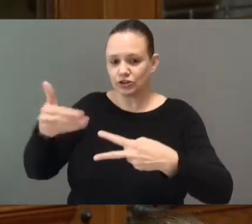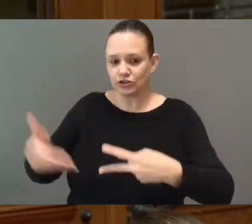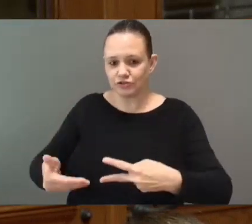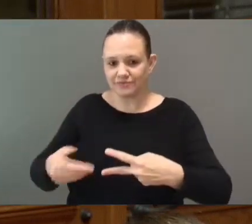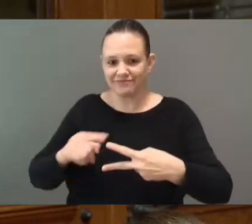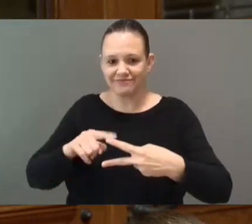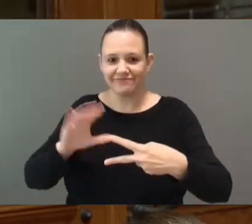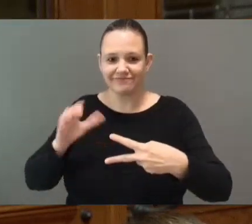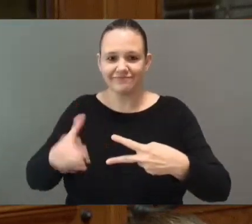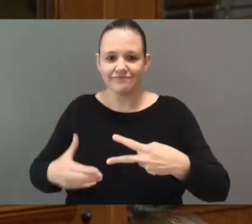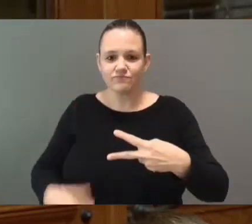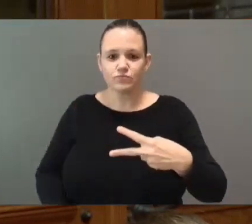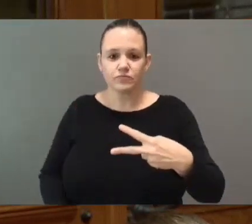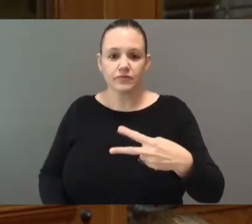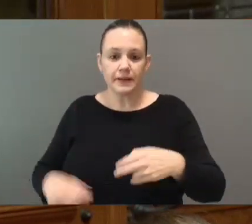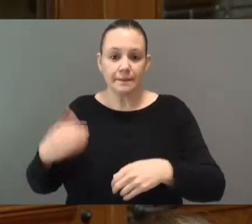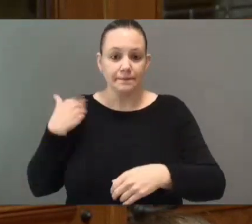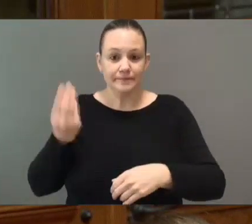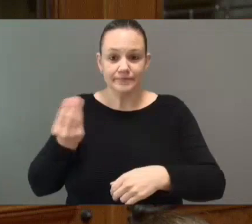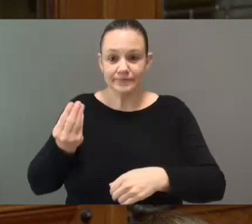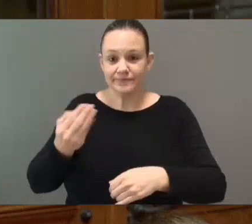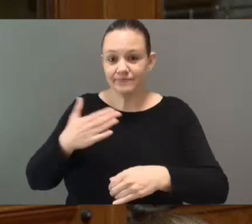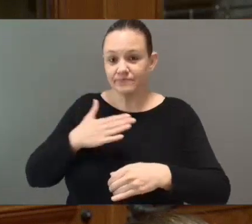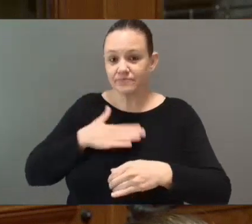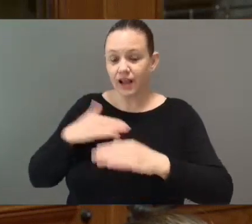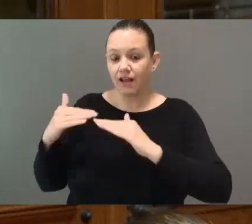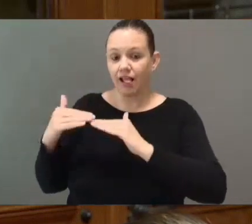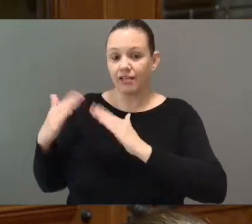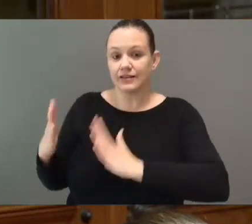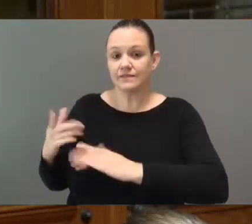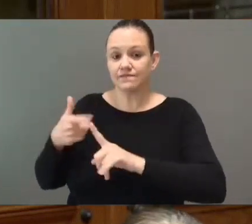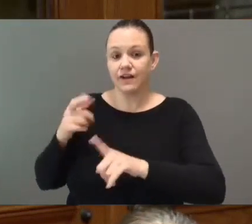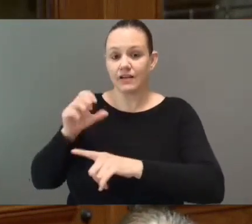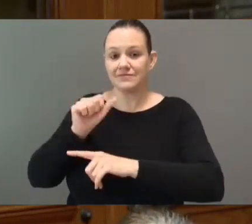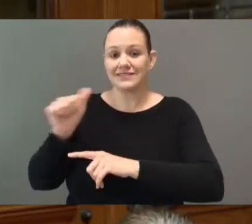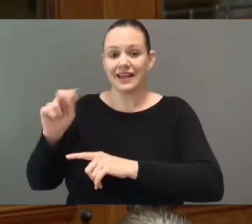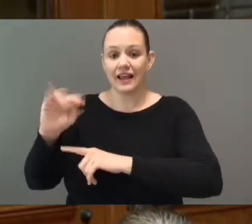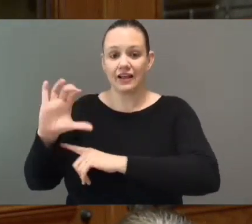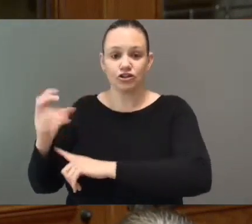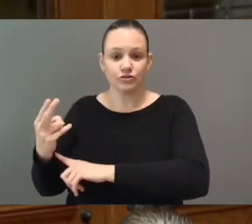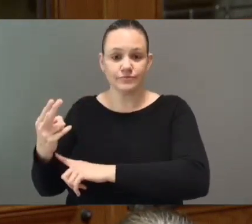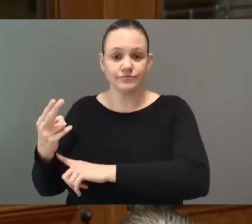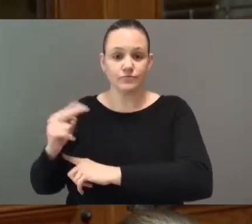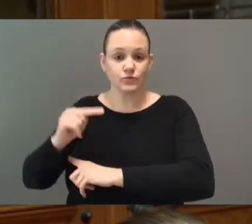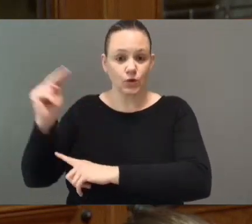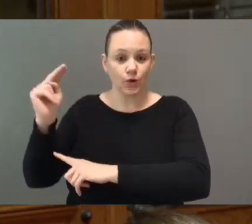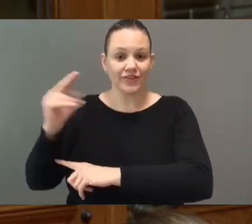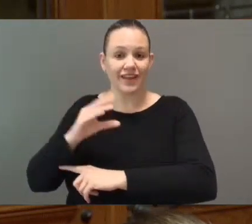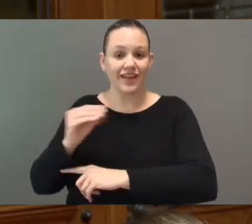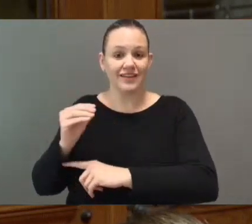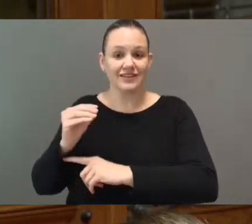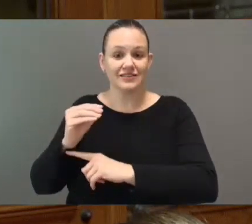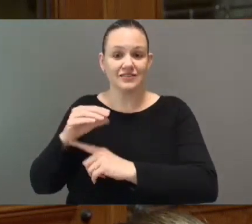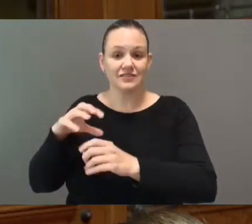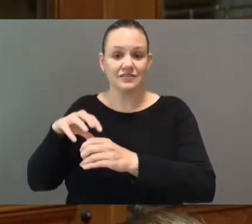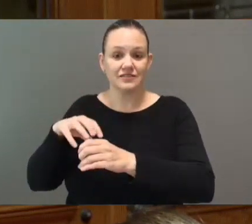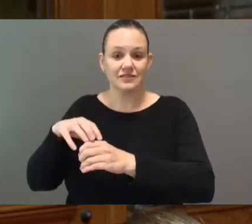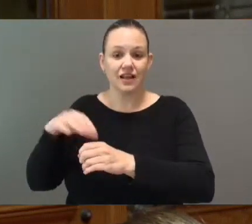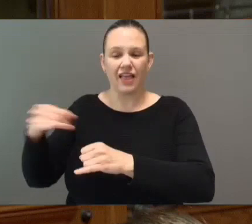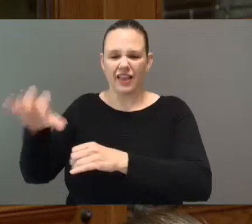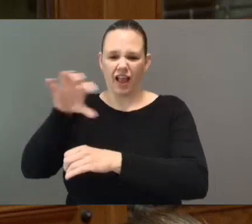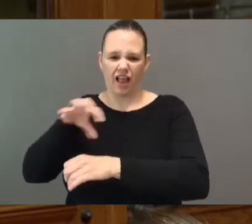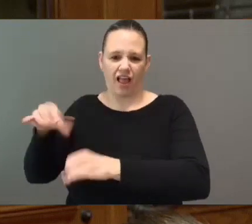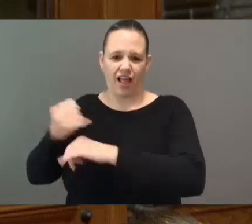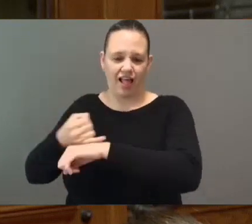colleague from Saanich North in the Island introduced his A-team from his constituency office. So I'd like to introduce my A-team from my